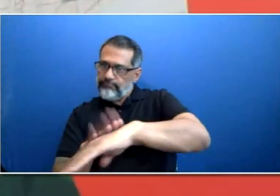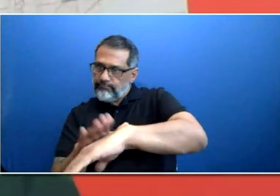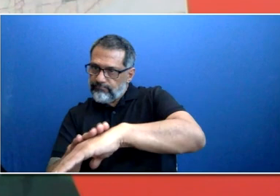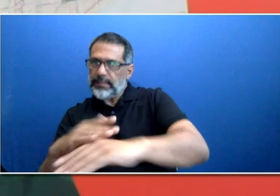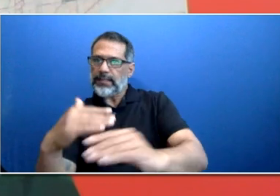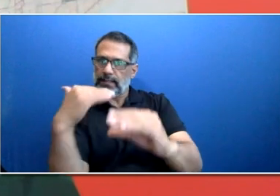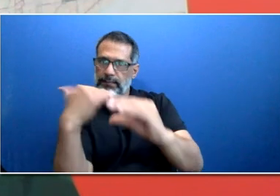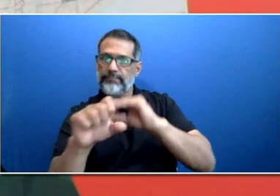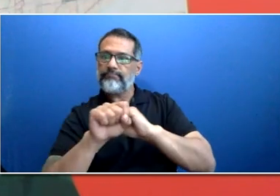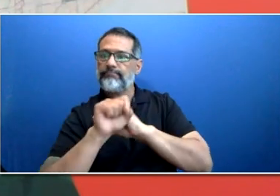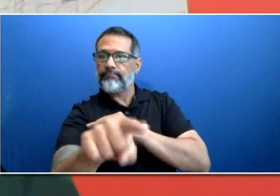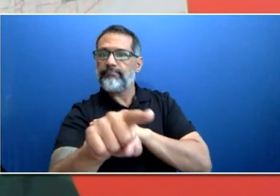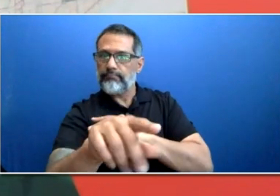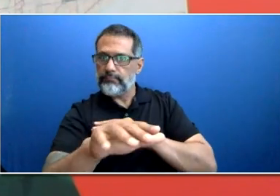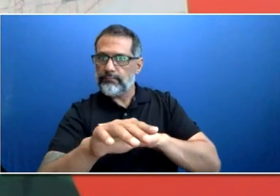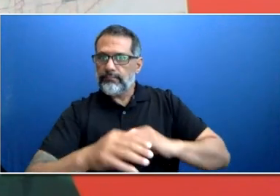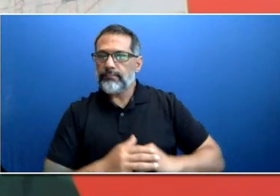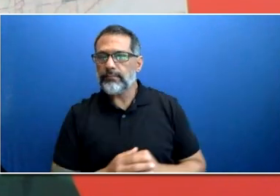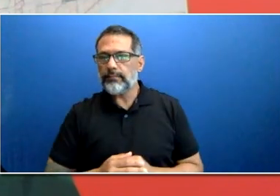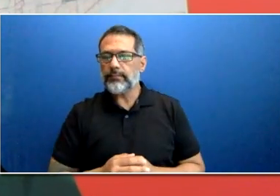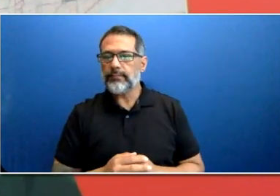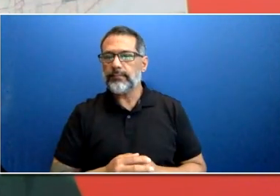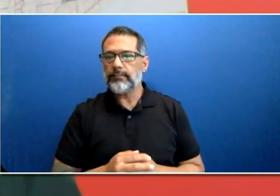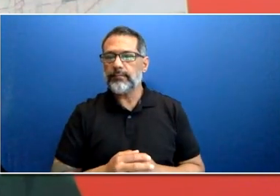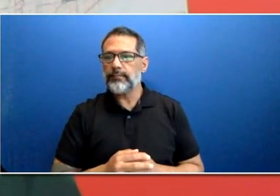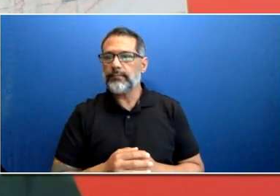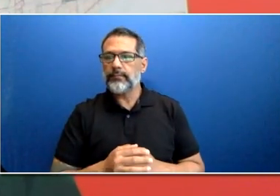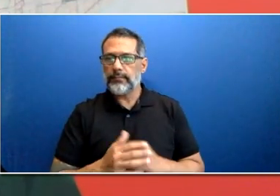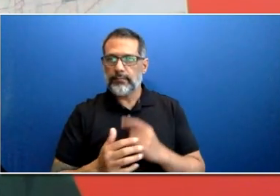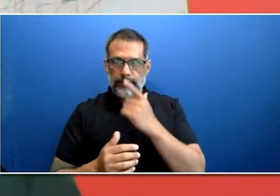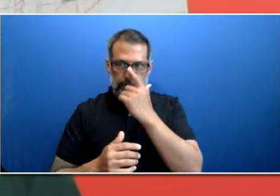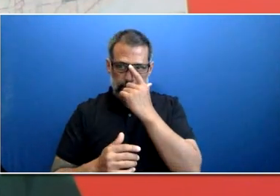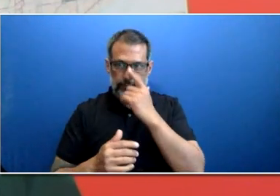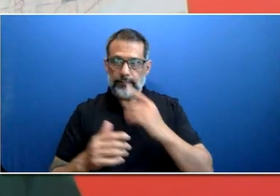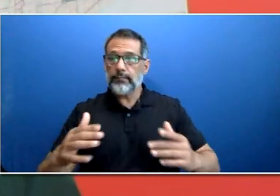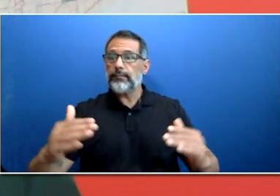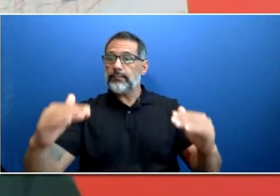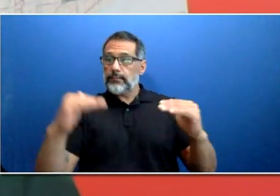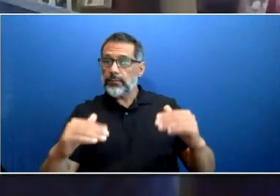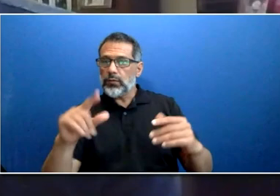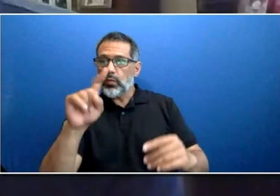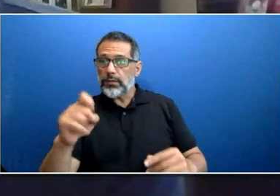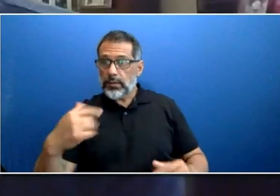I be drug tested? What is involved in the drug test? Fort, over to you.